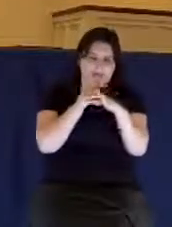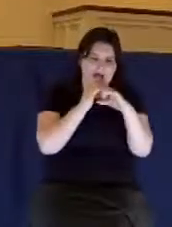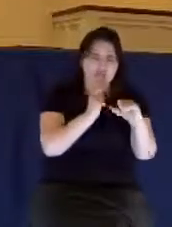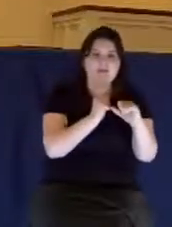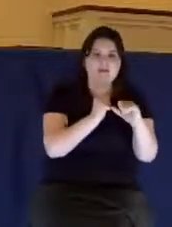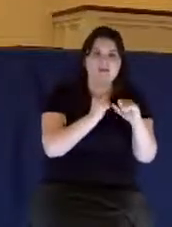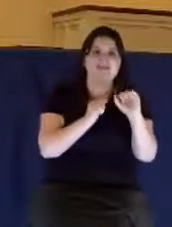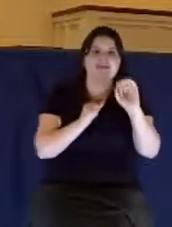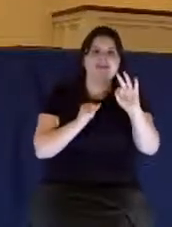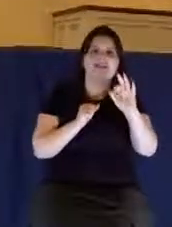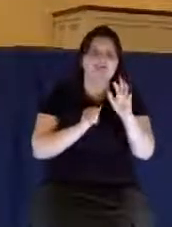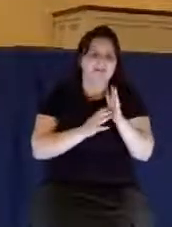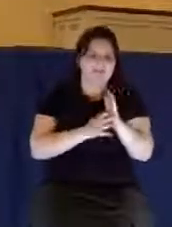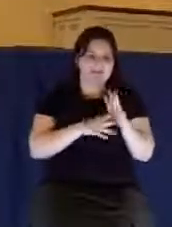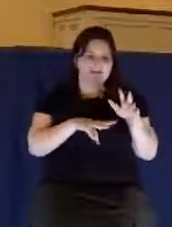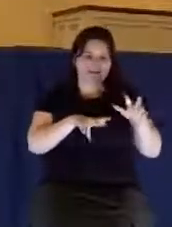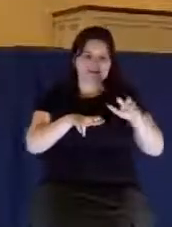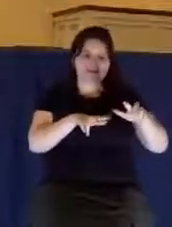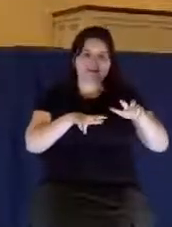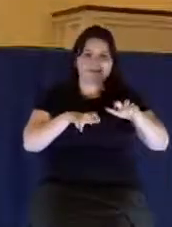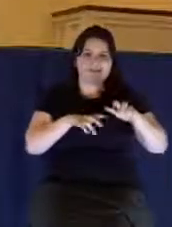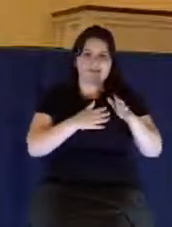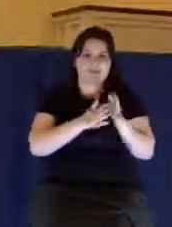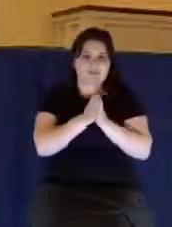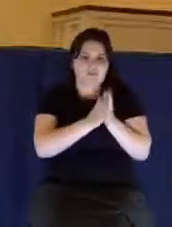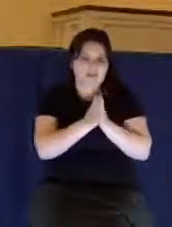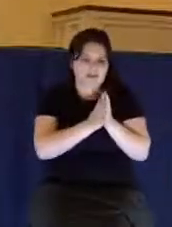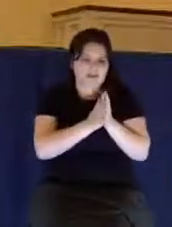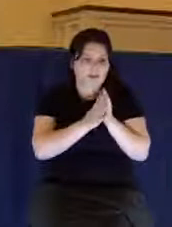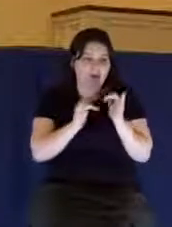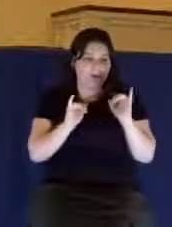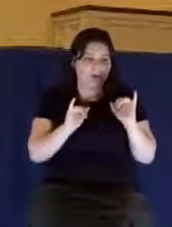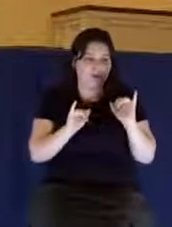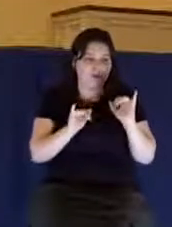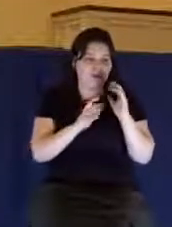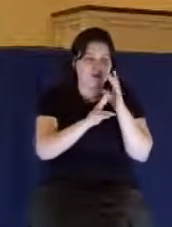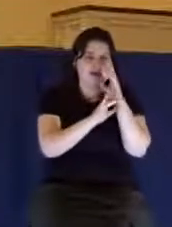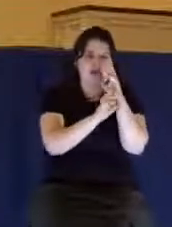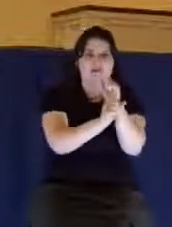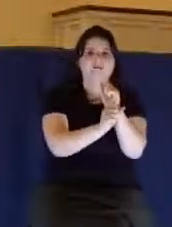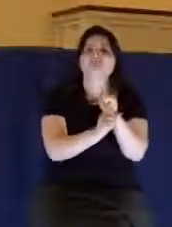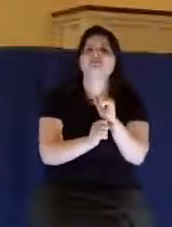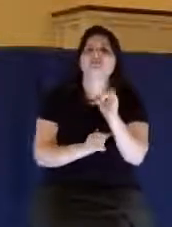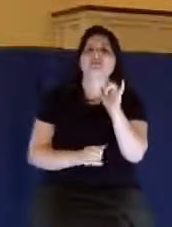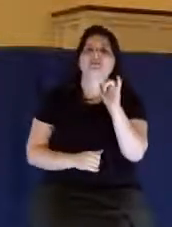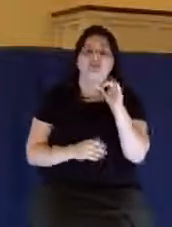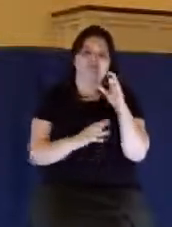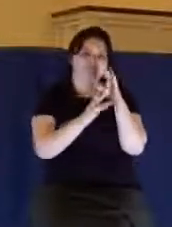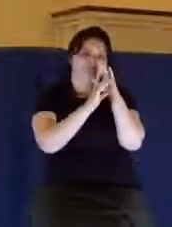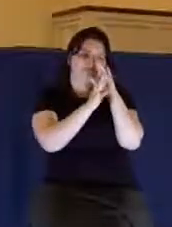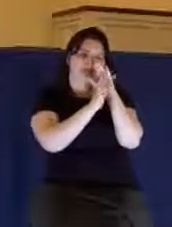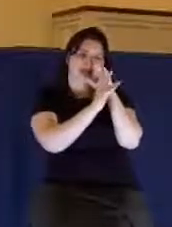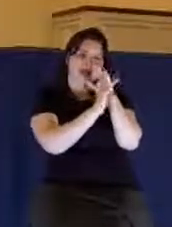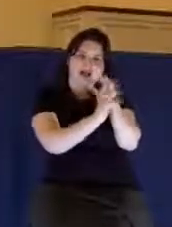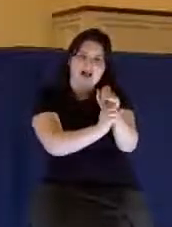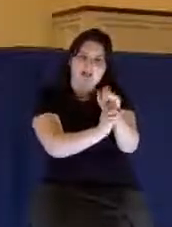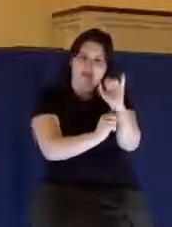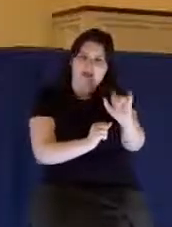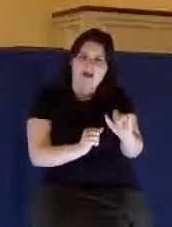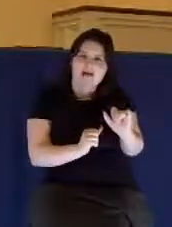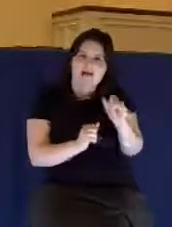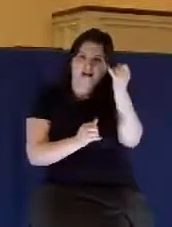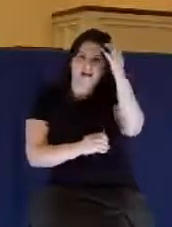enticed. And this is the idea of to lure away. And really,